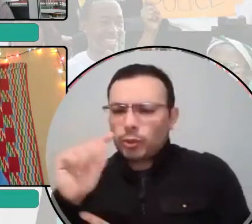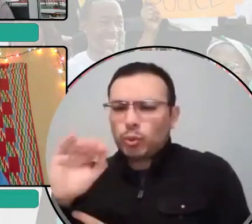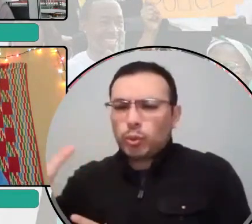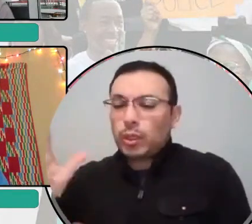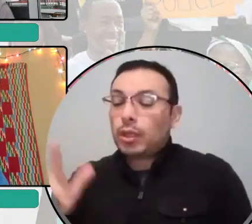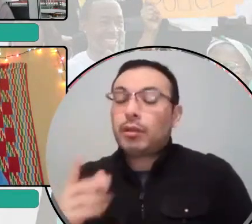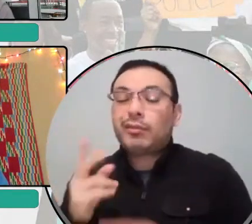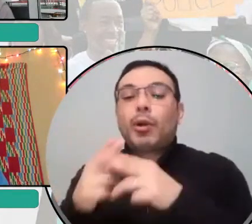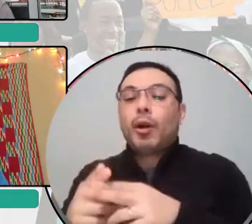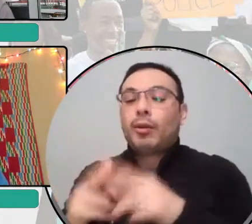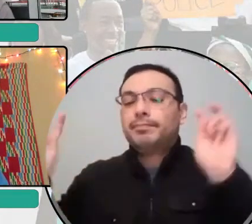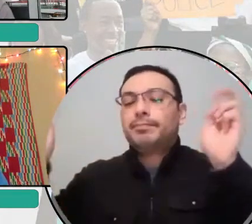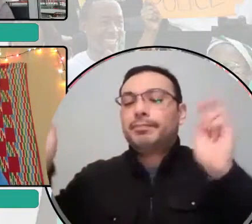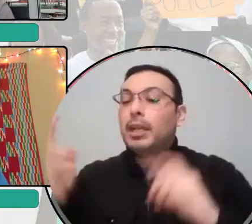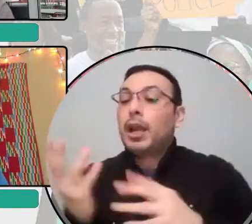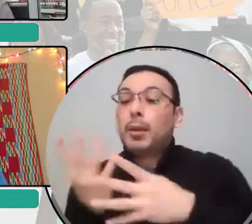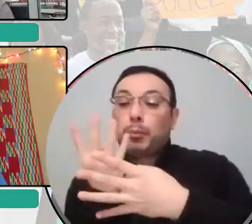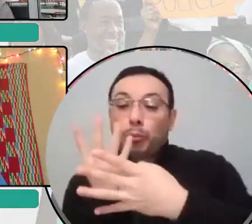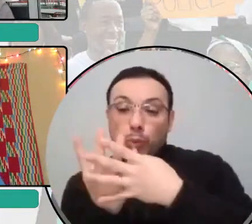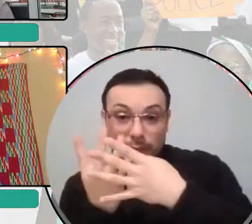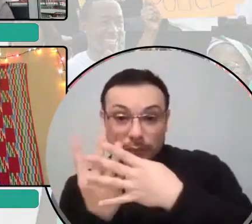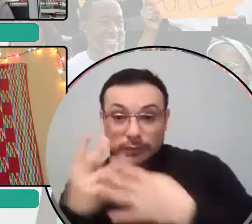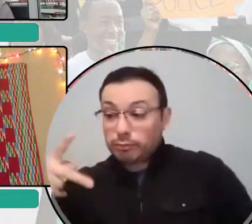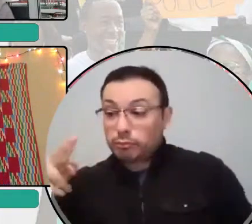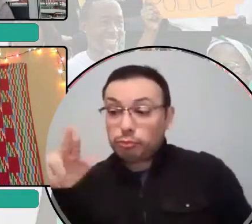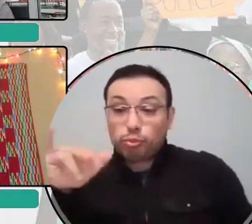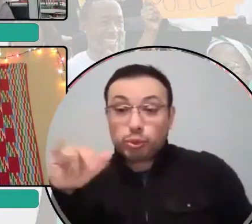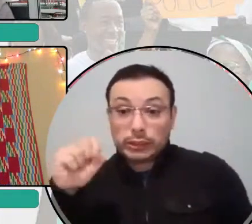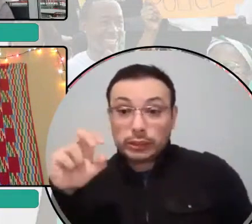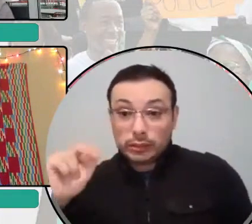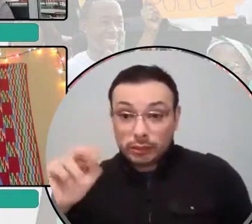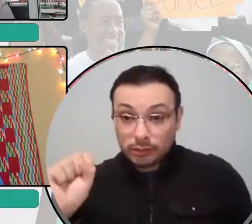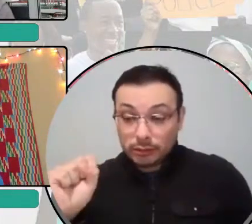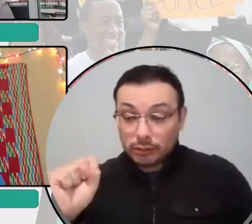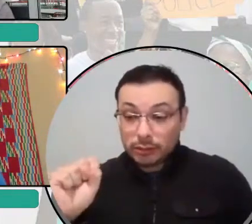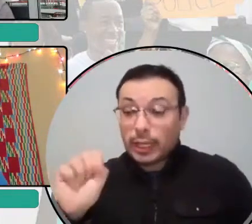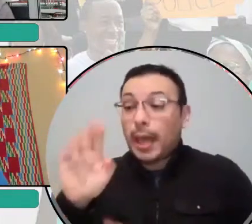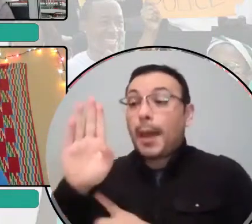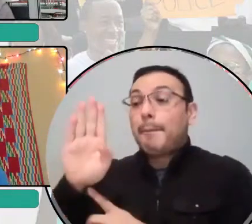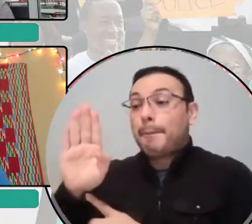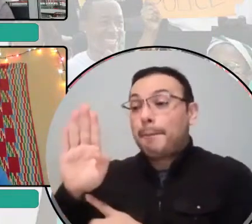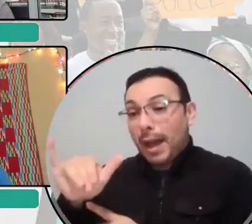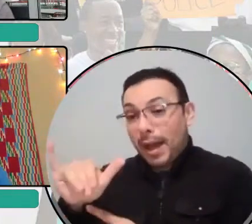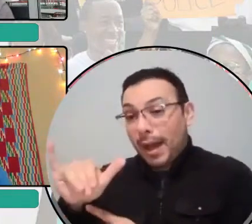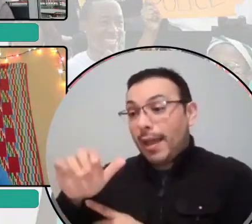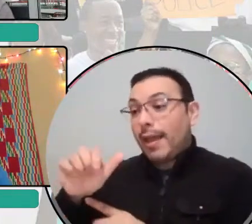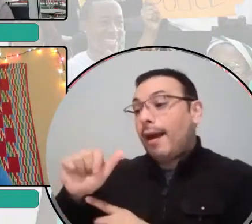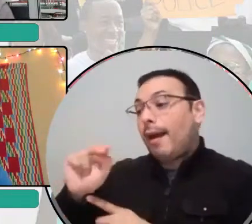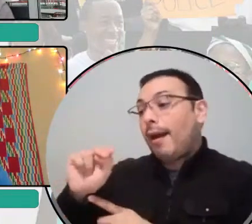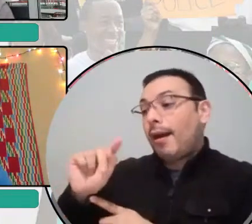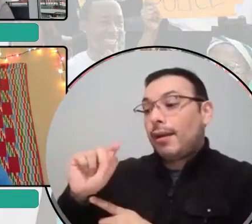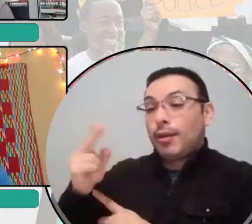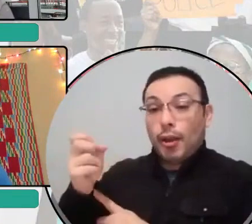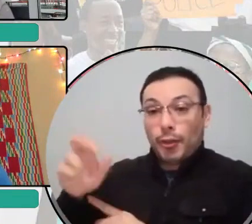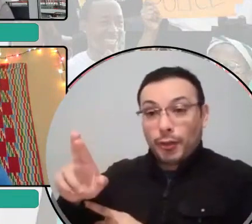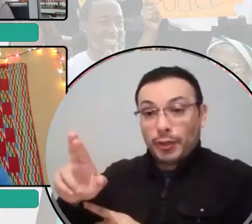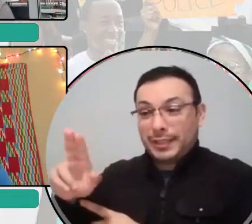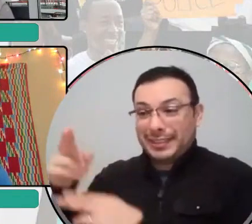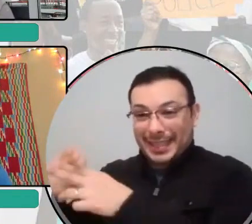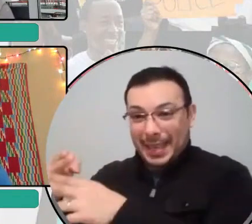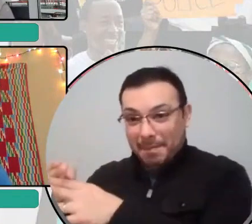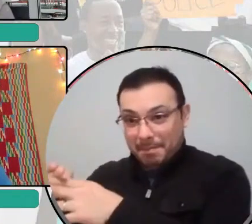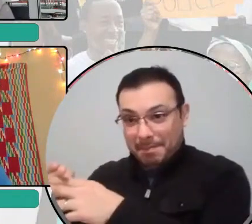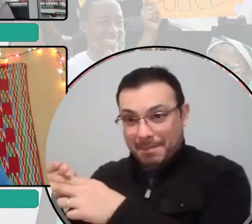um, electronic monitoring, monitoring plans are actually just more of the same, or wow, drug treatment can just be another prison. Like